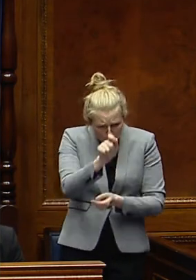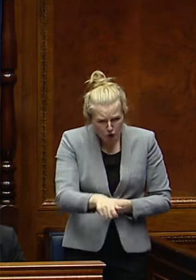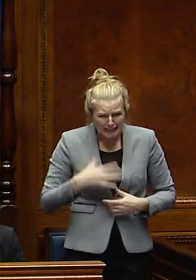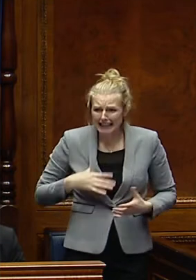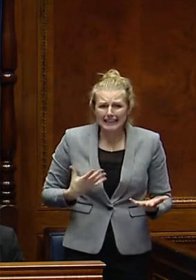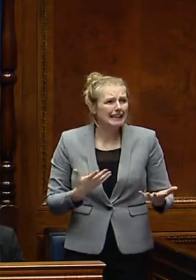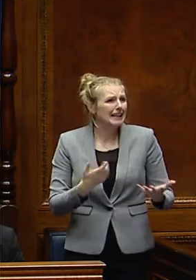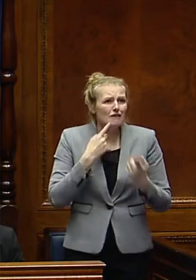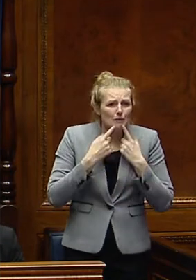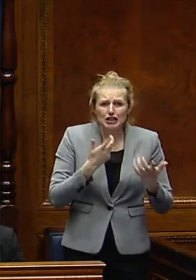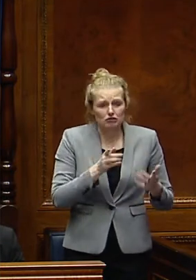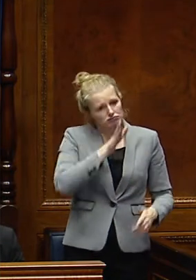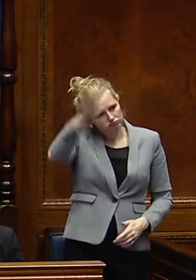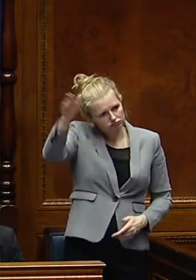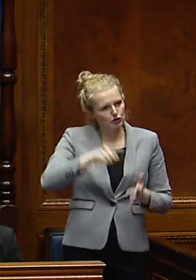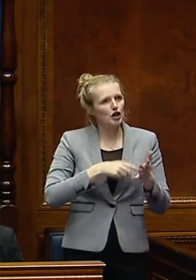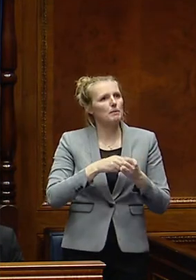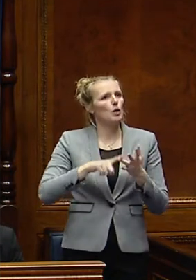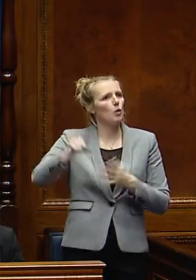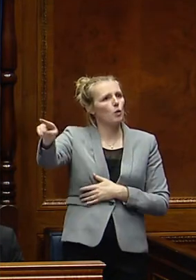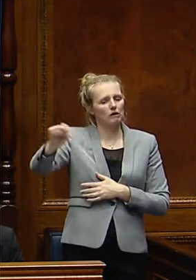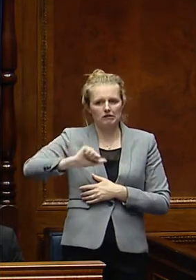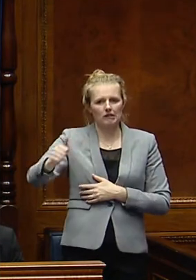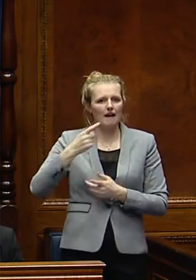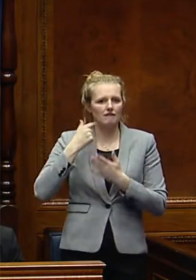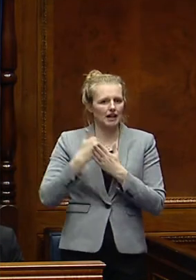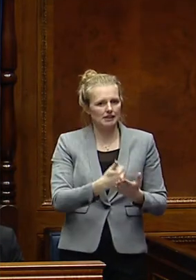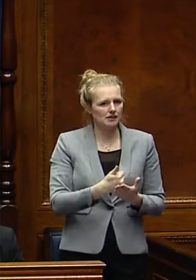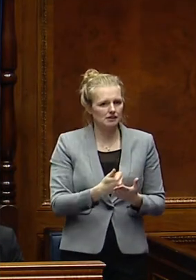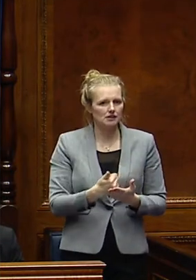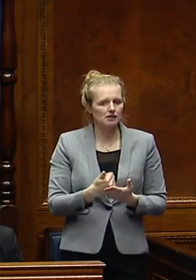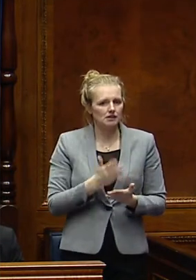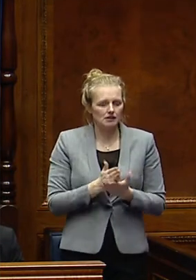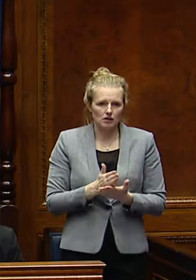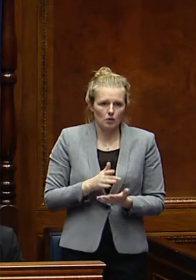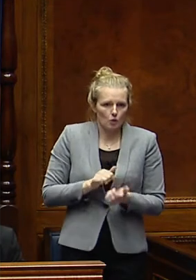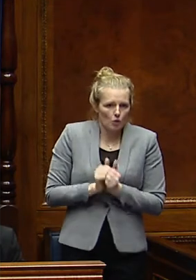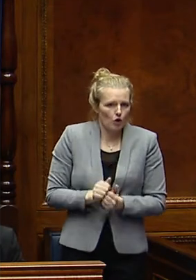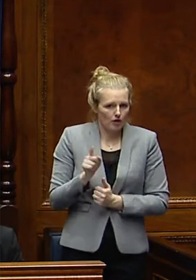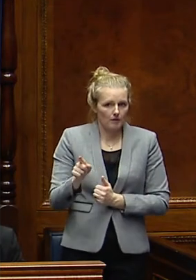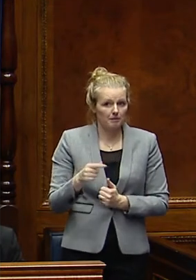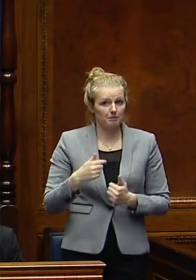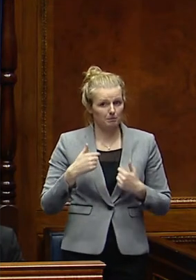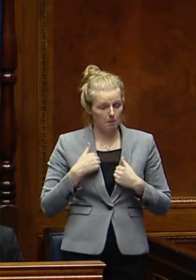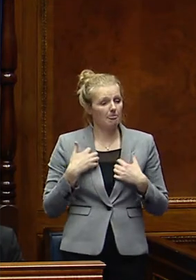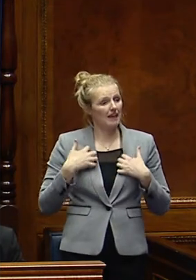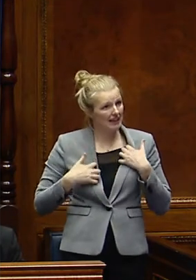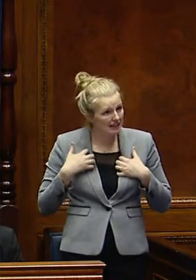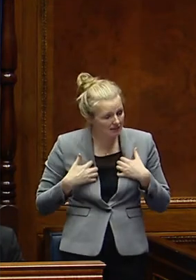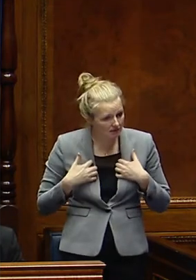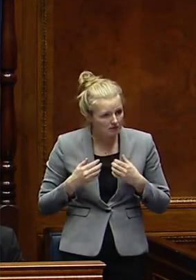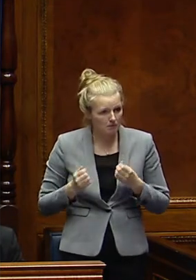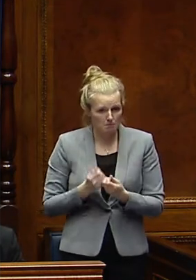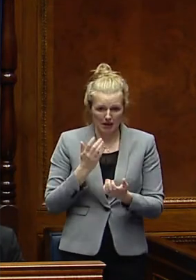in need to access either the independent advice or to go through the local jobs and benefit offices. But I am keen to ensure that that